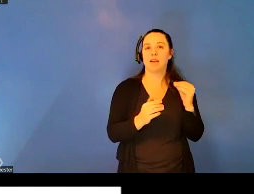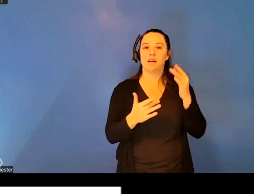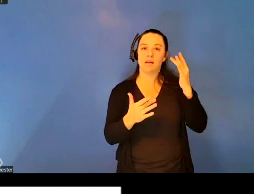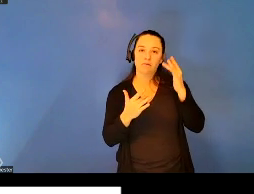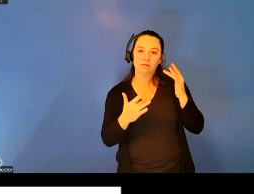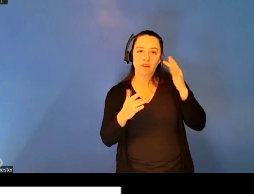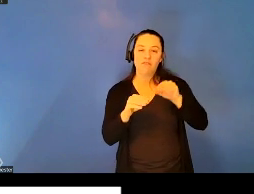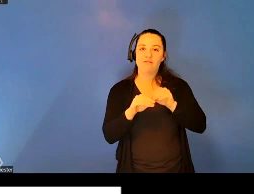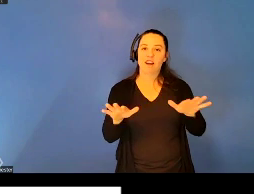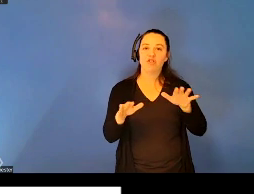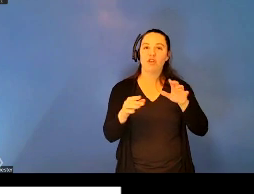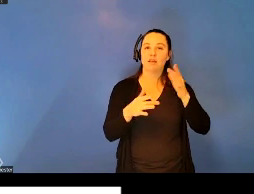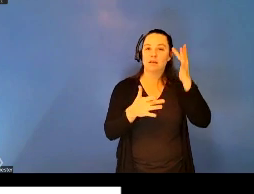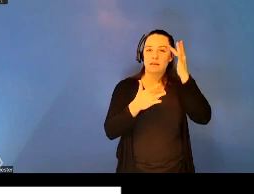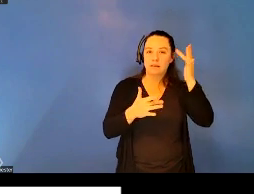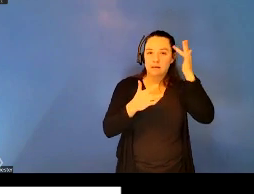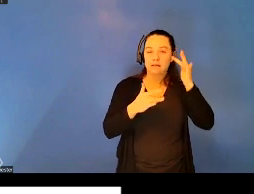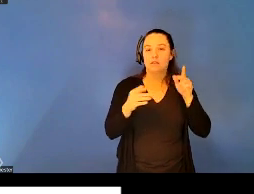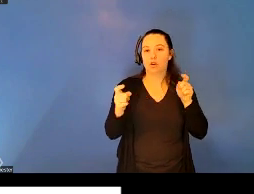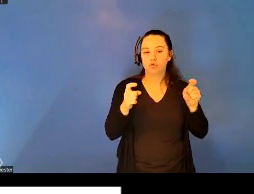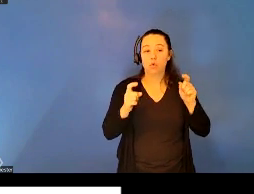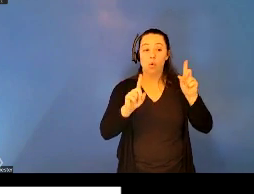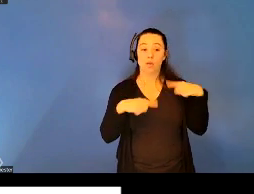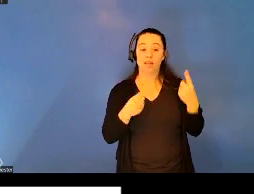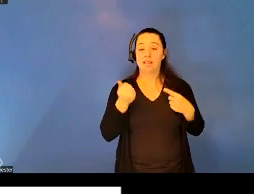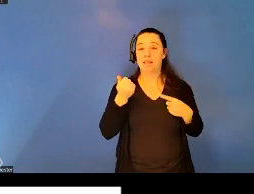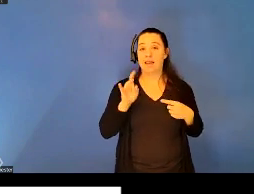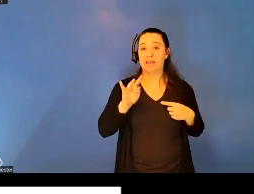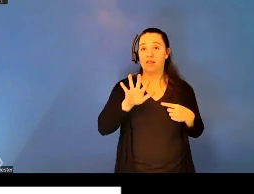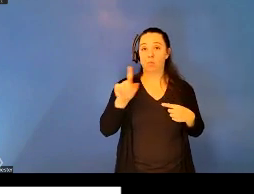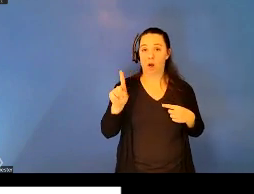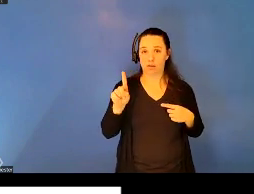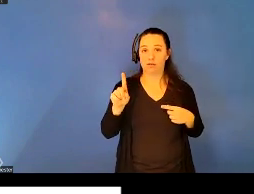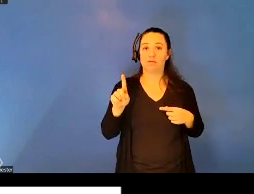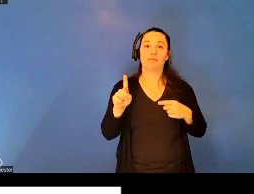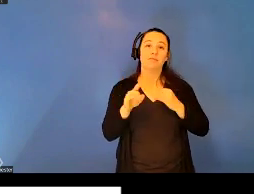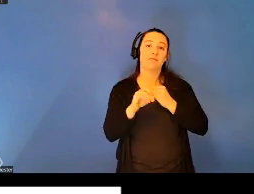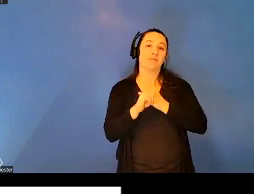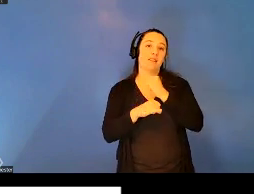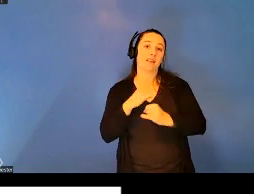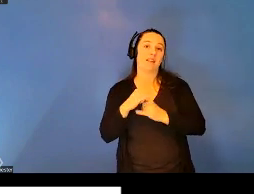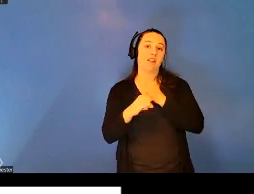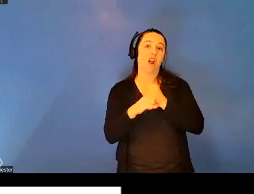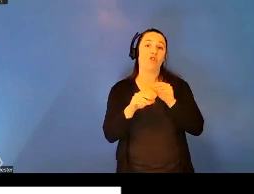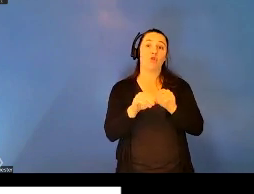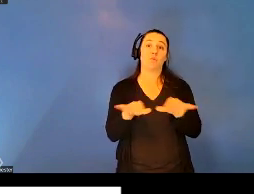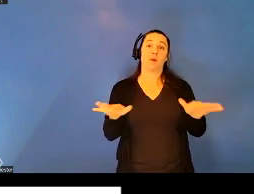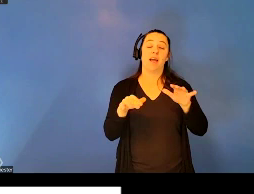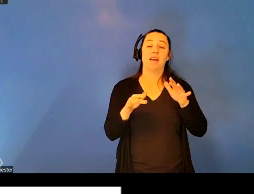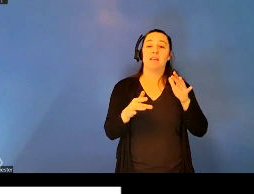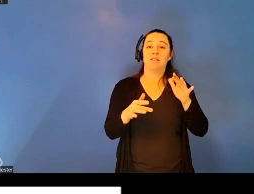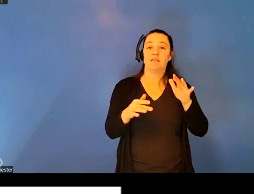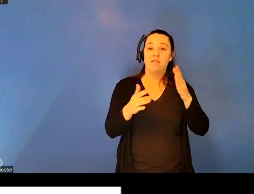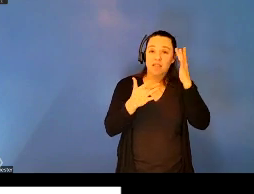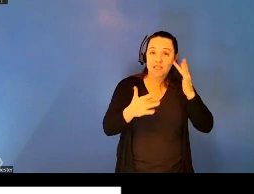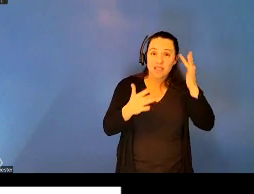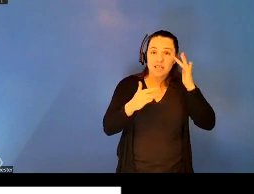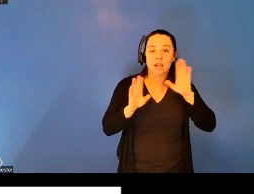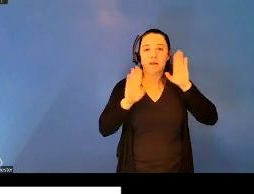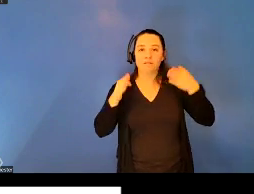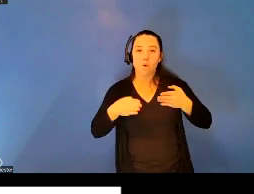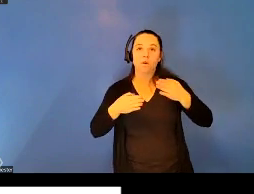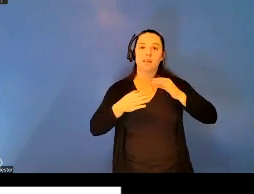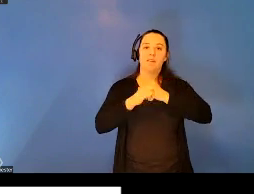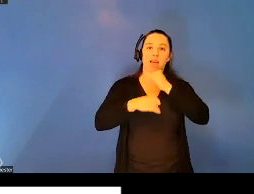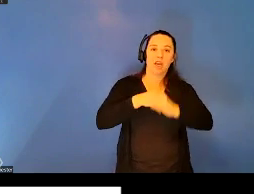since 1851, the international spread of infectious disease has been the focus of international coordination and concern.